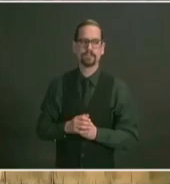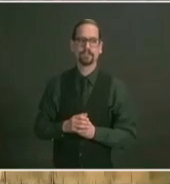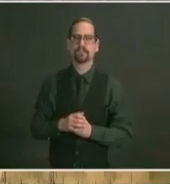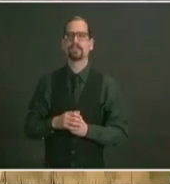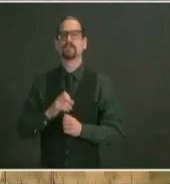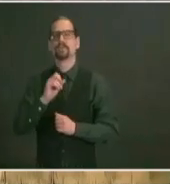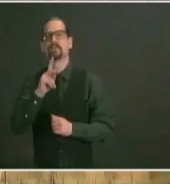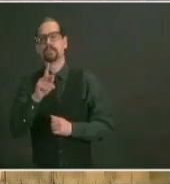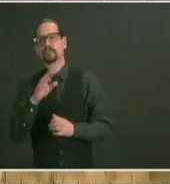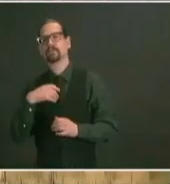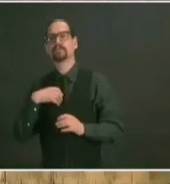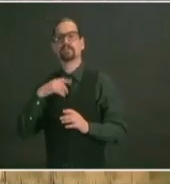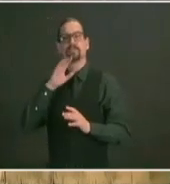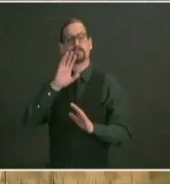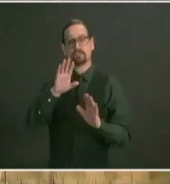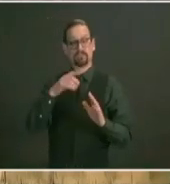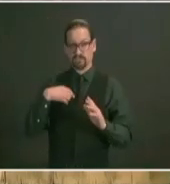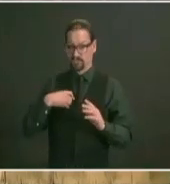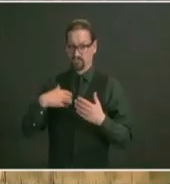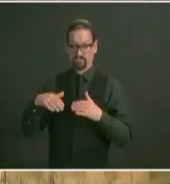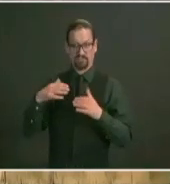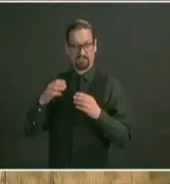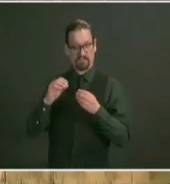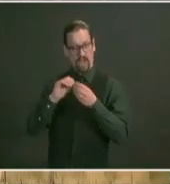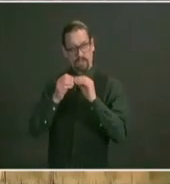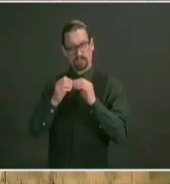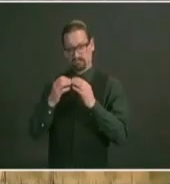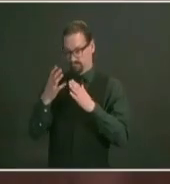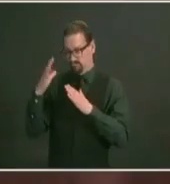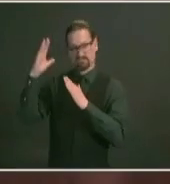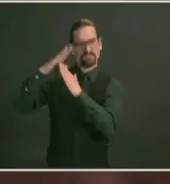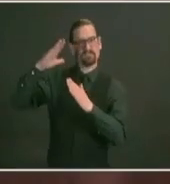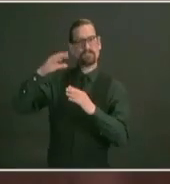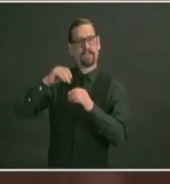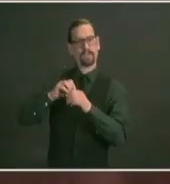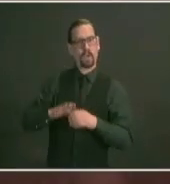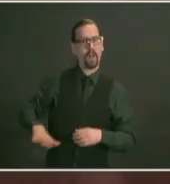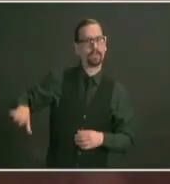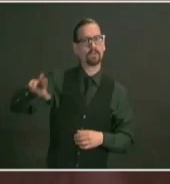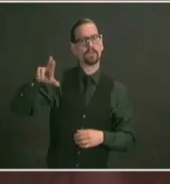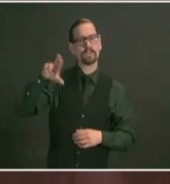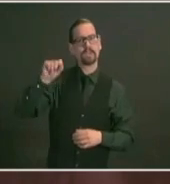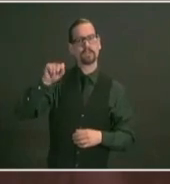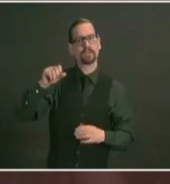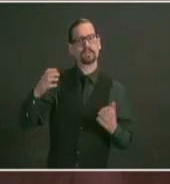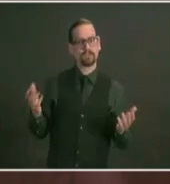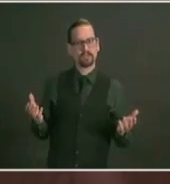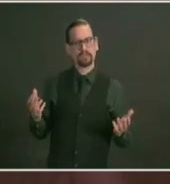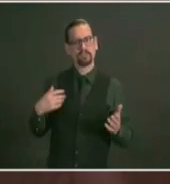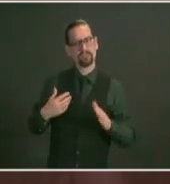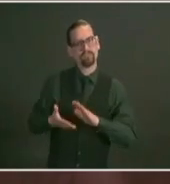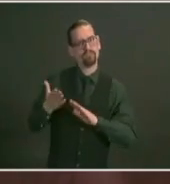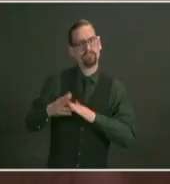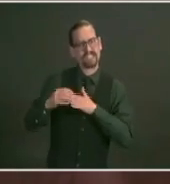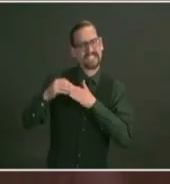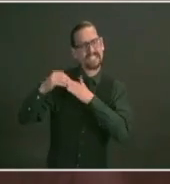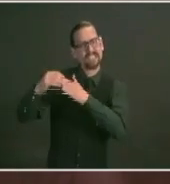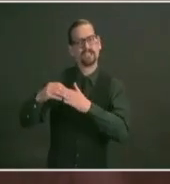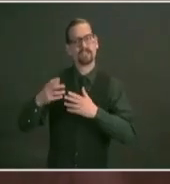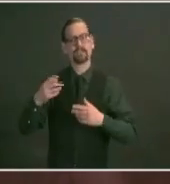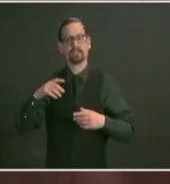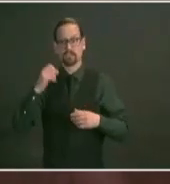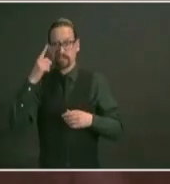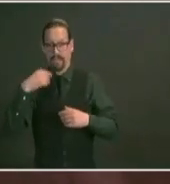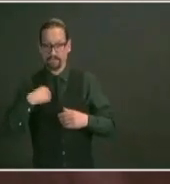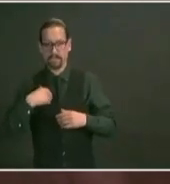of administration at that point we'd vaccinated and scheduled above 80 percent of everyone that had already been eligible in rhode island